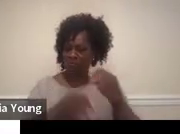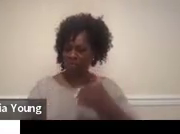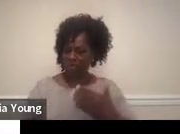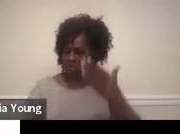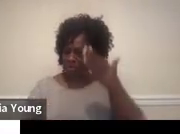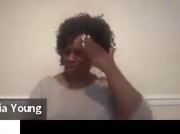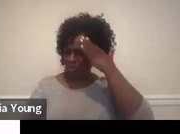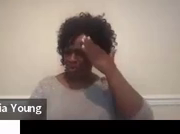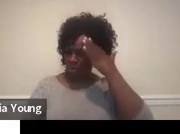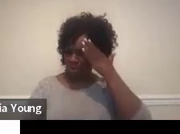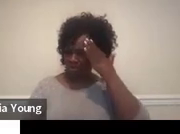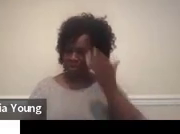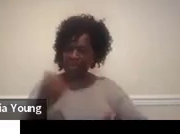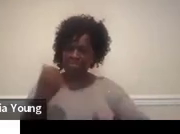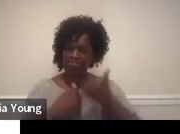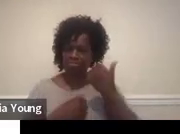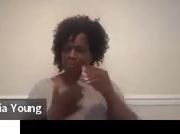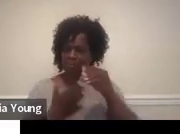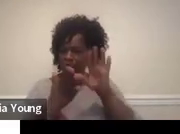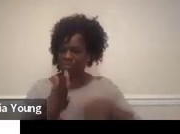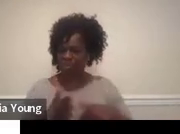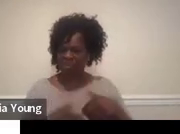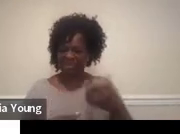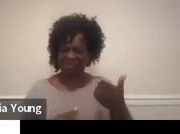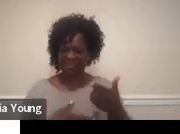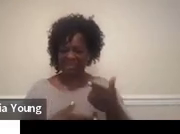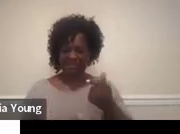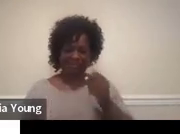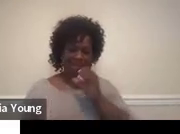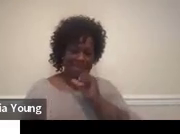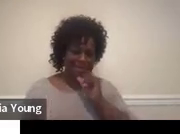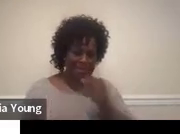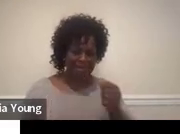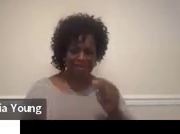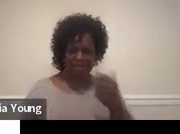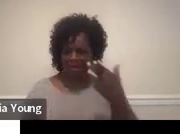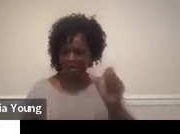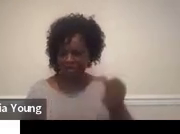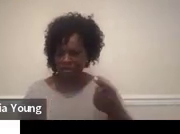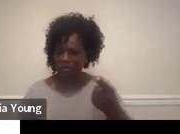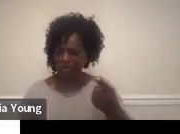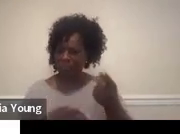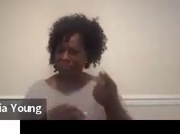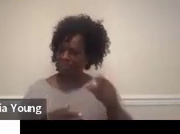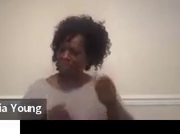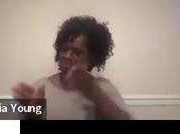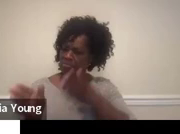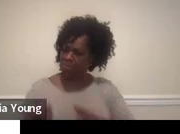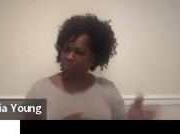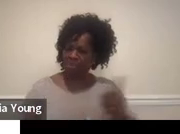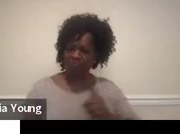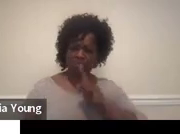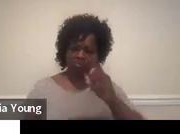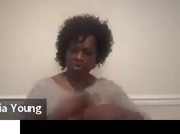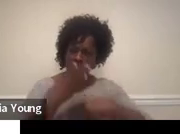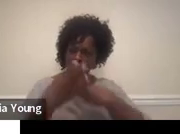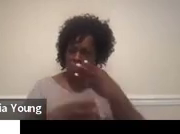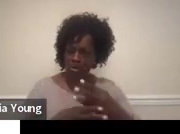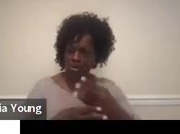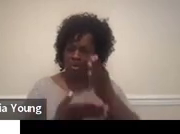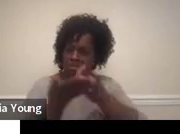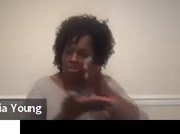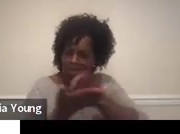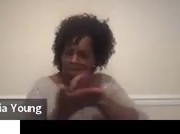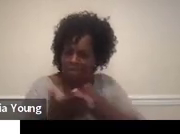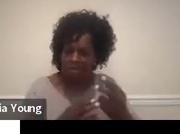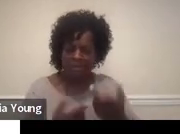of this age need some preparation for the real world, for budgeting and bills